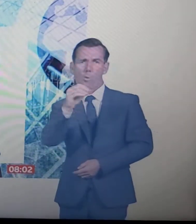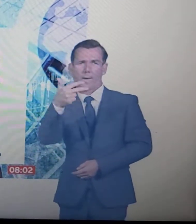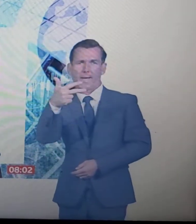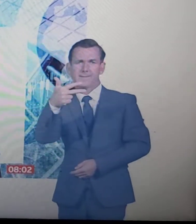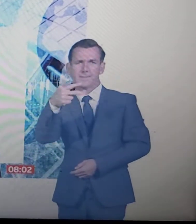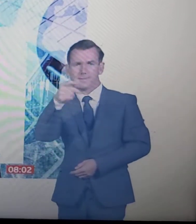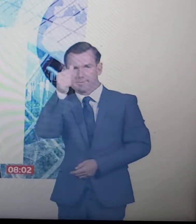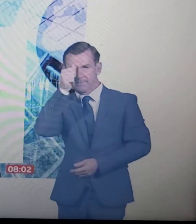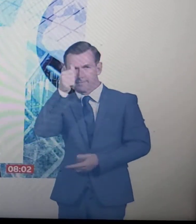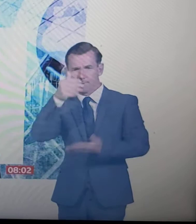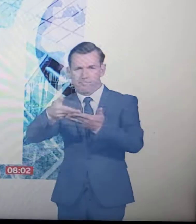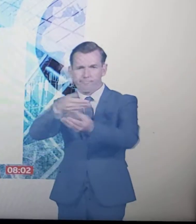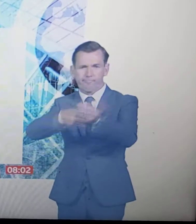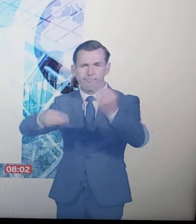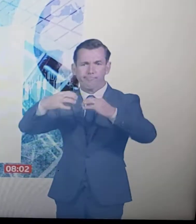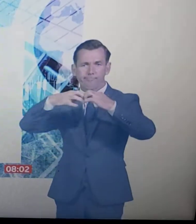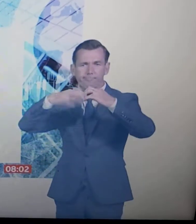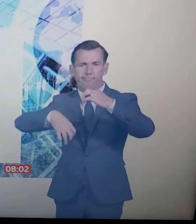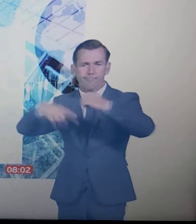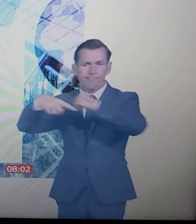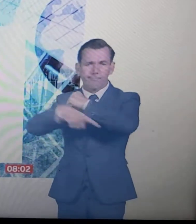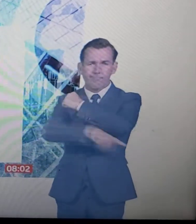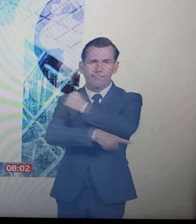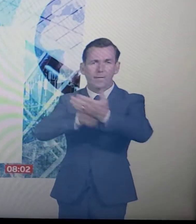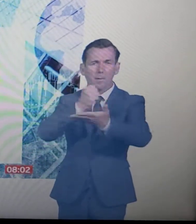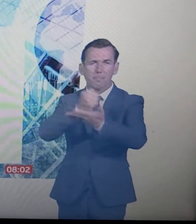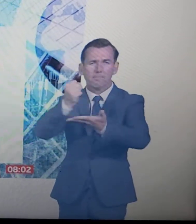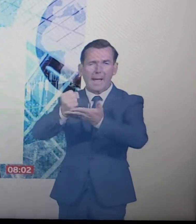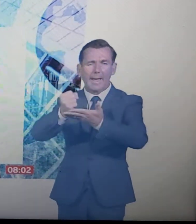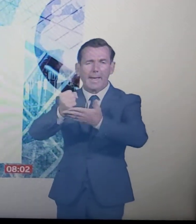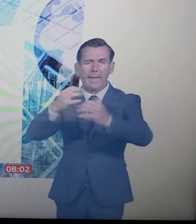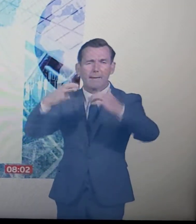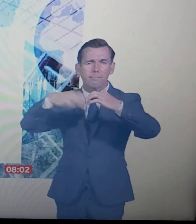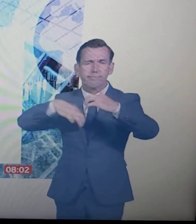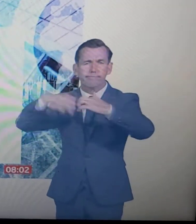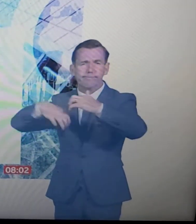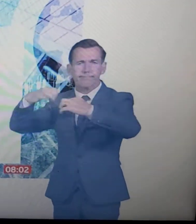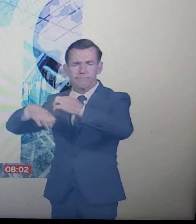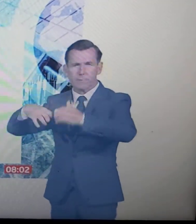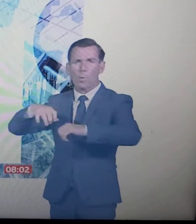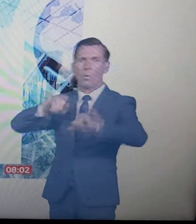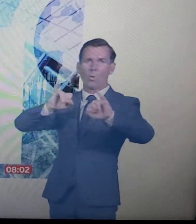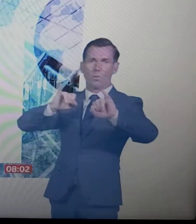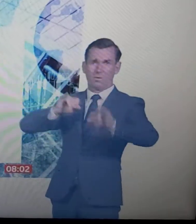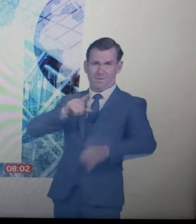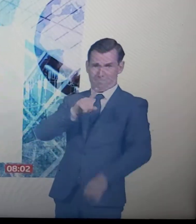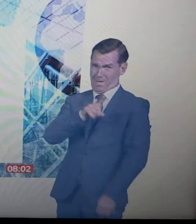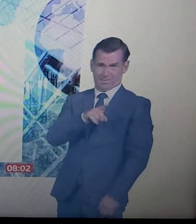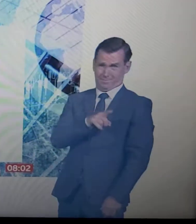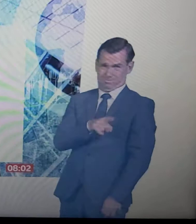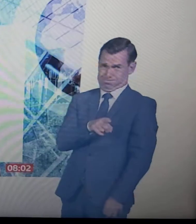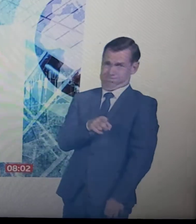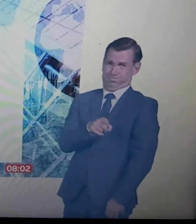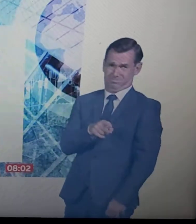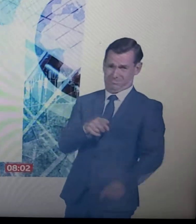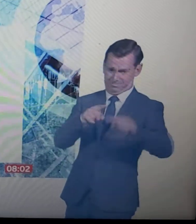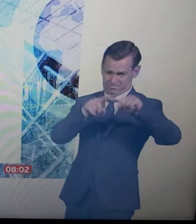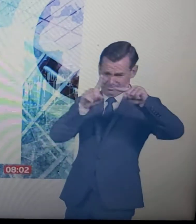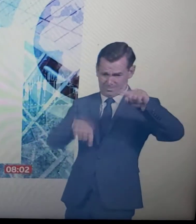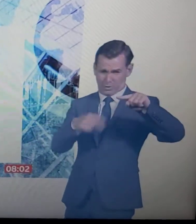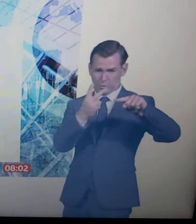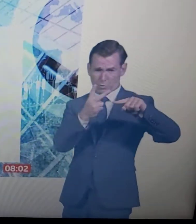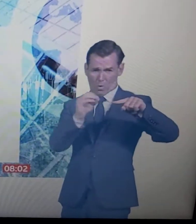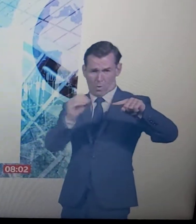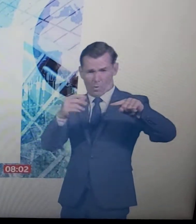Now, that deemed at the time to be a significant event. But that long downward line that you see right at the end for the coronavirus